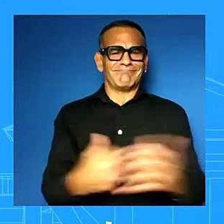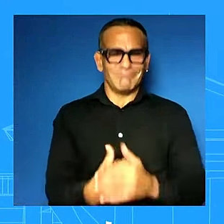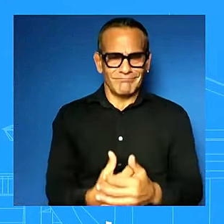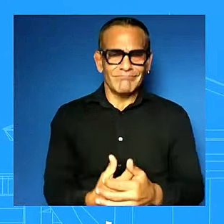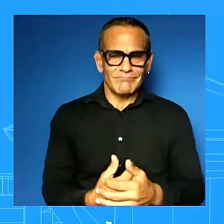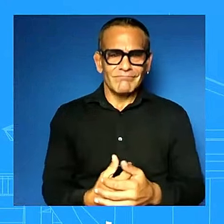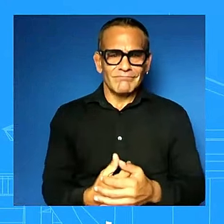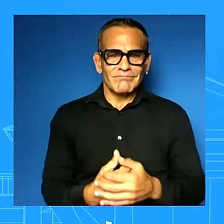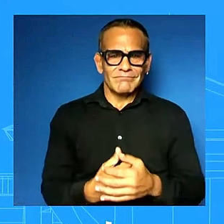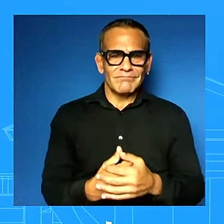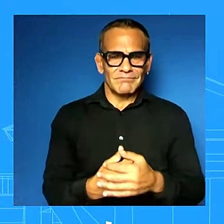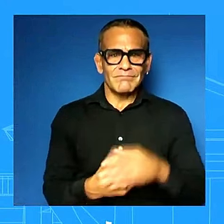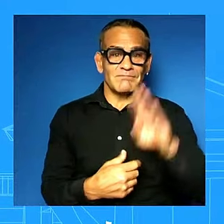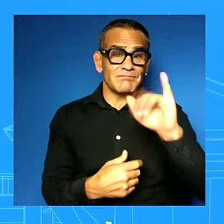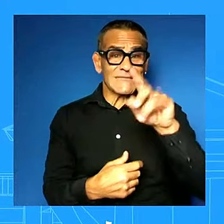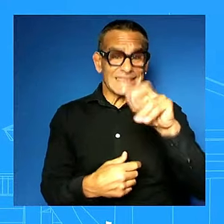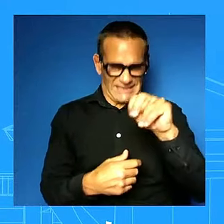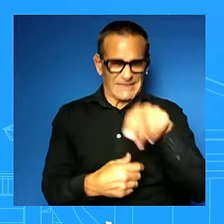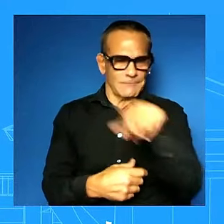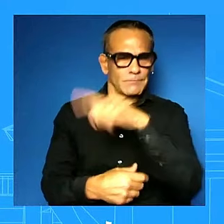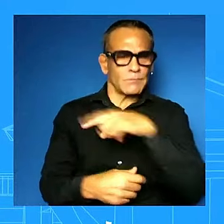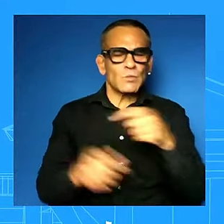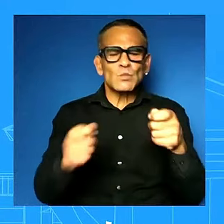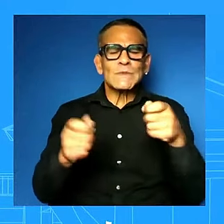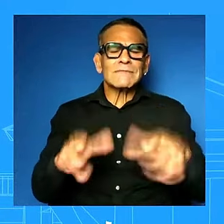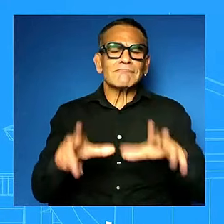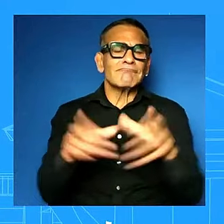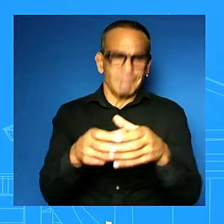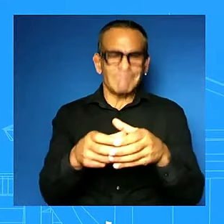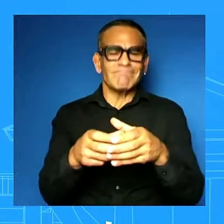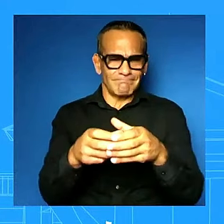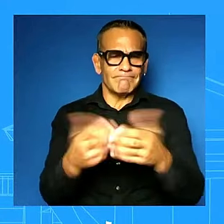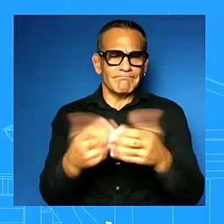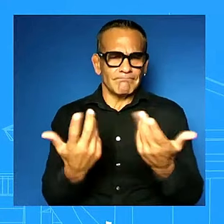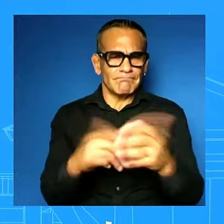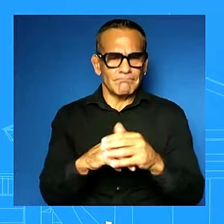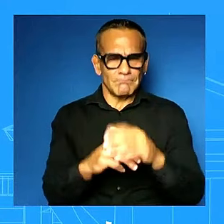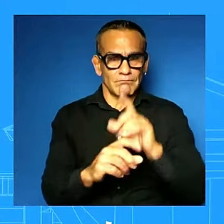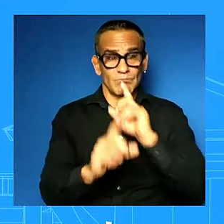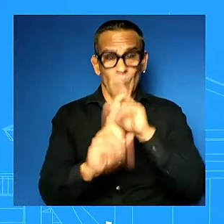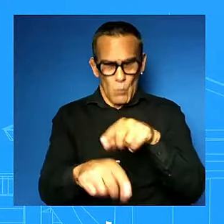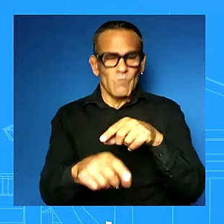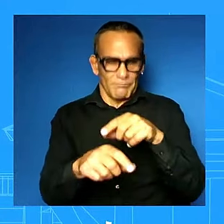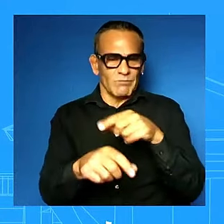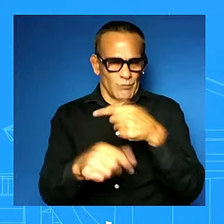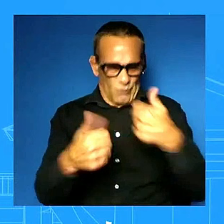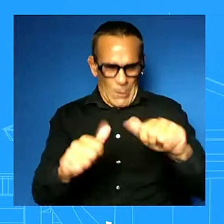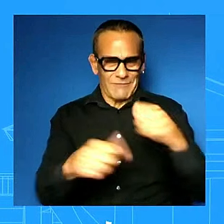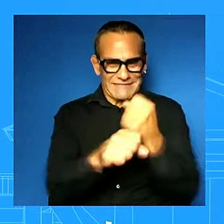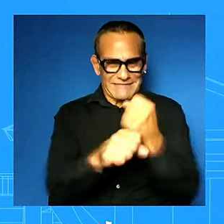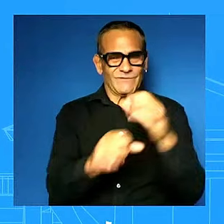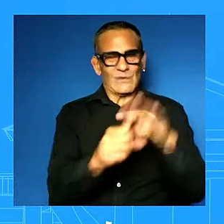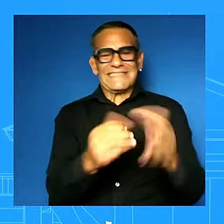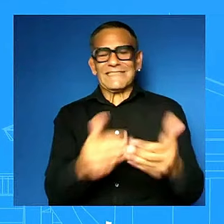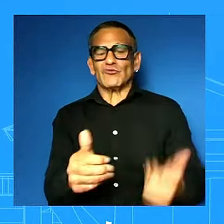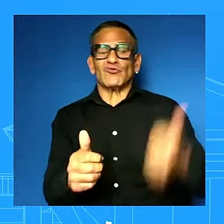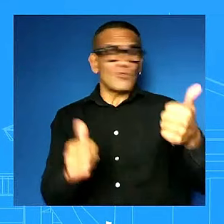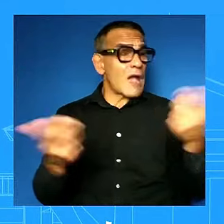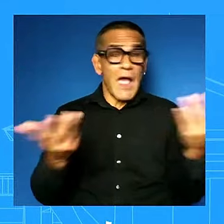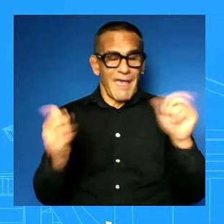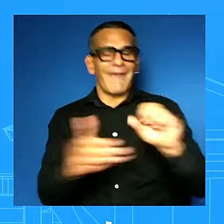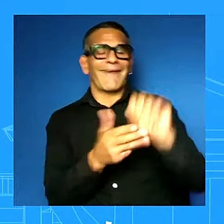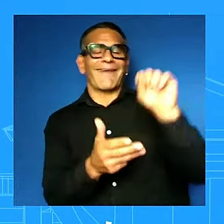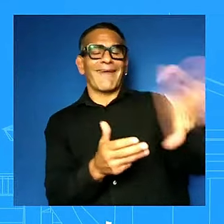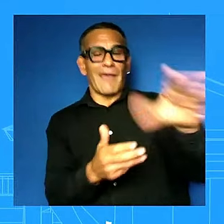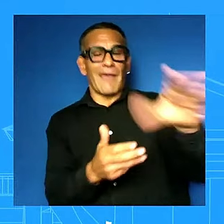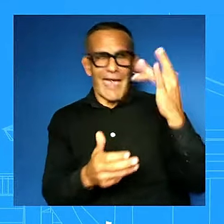order to make it um to make it easier uh for people to to be able to cast their their votes uh i would refer to